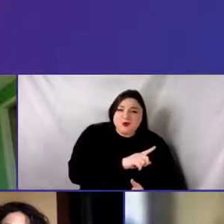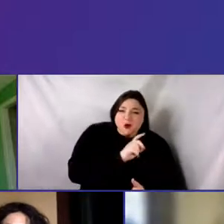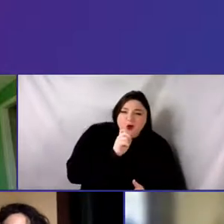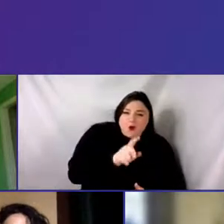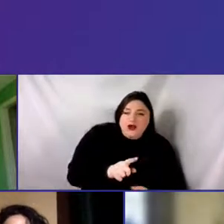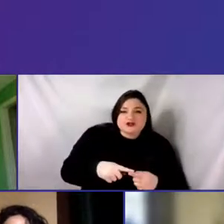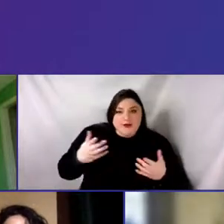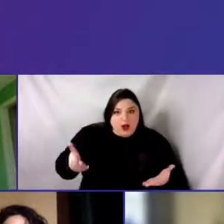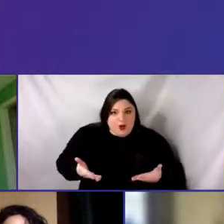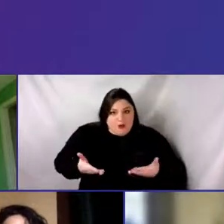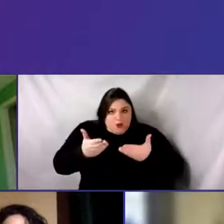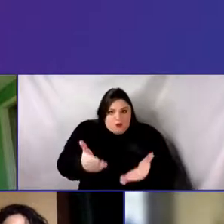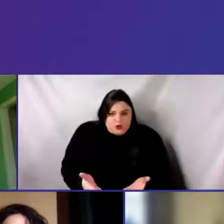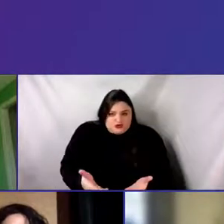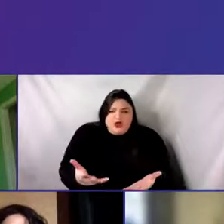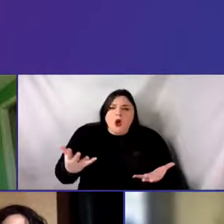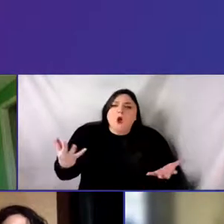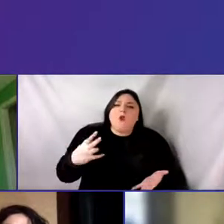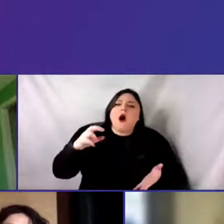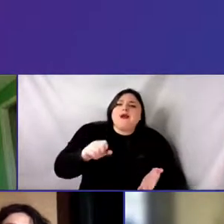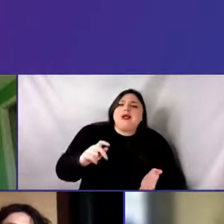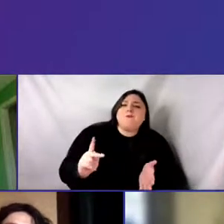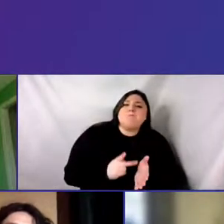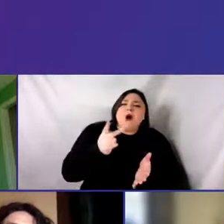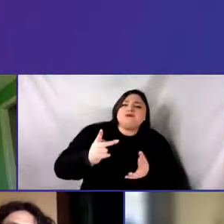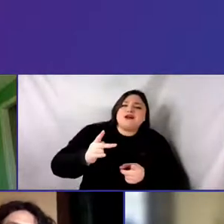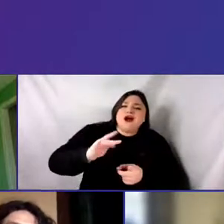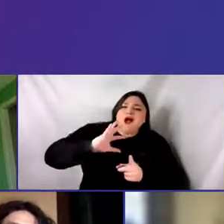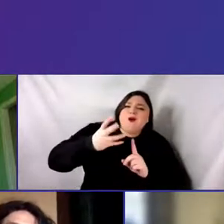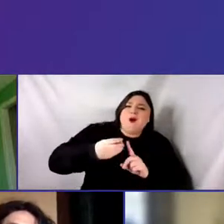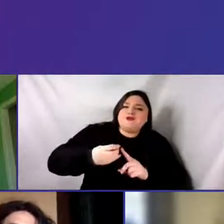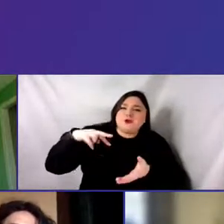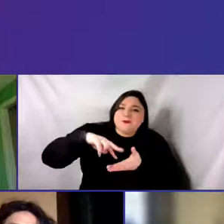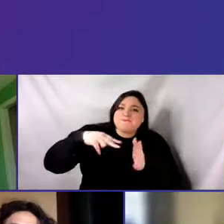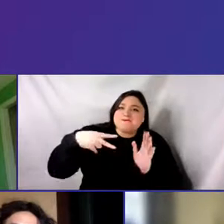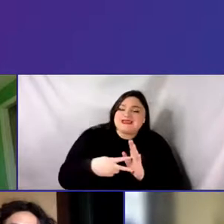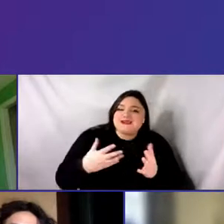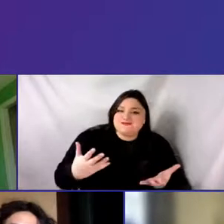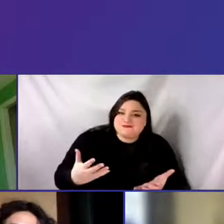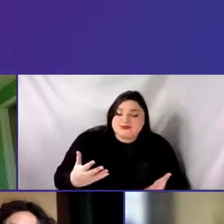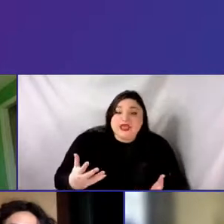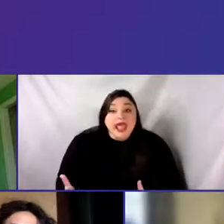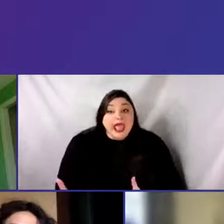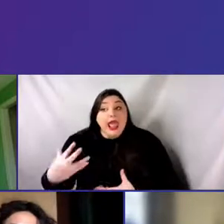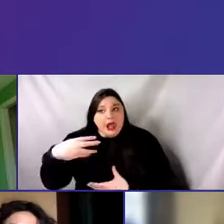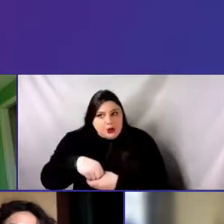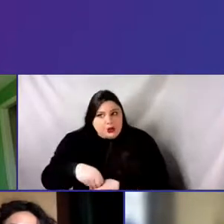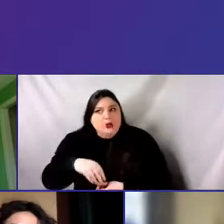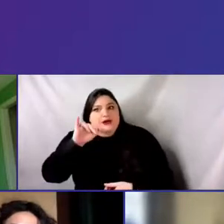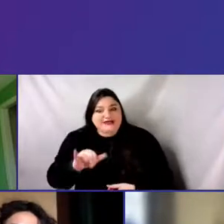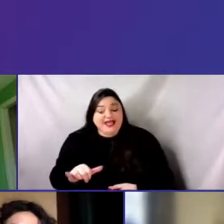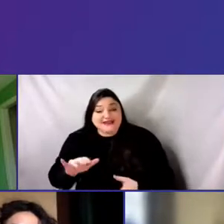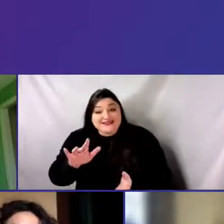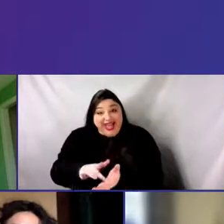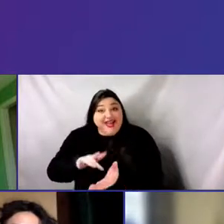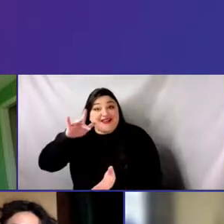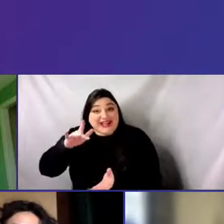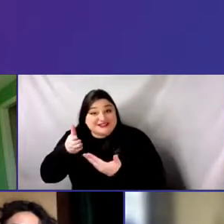actually mean, including its purported advantages and disadvantages.